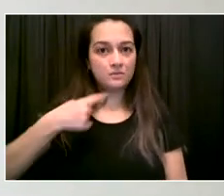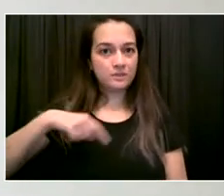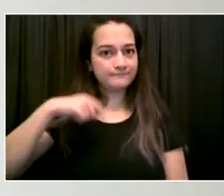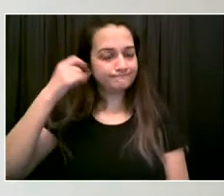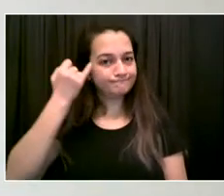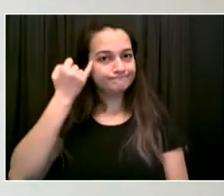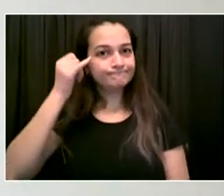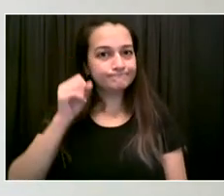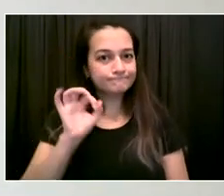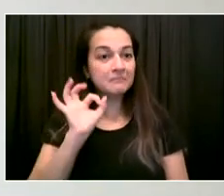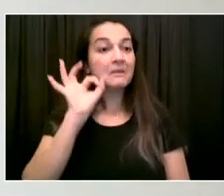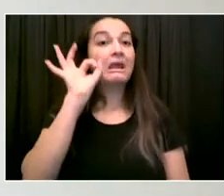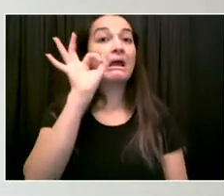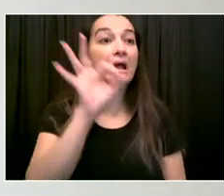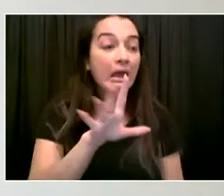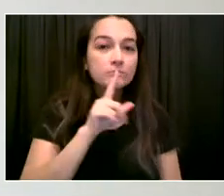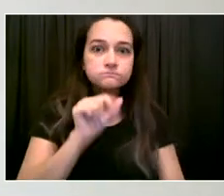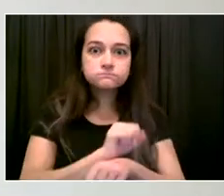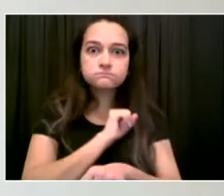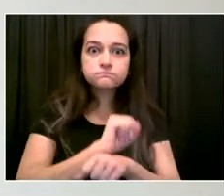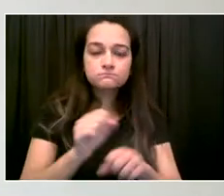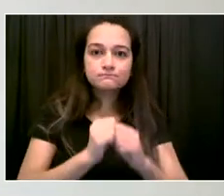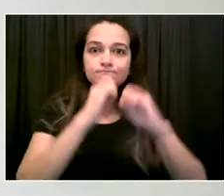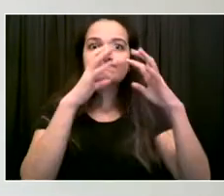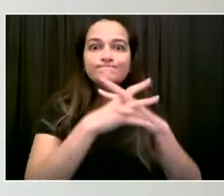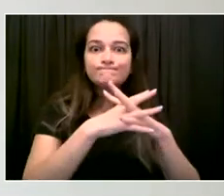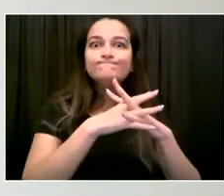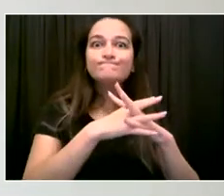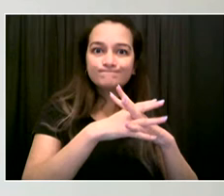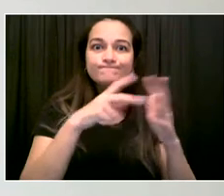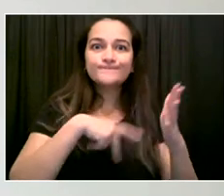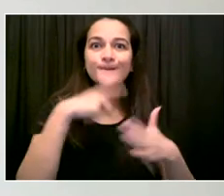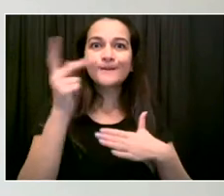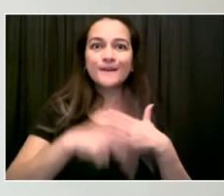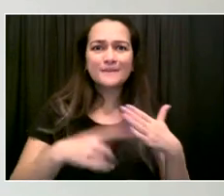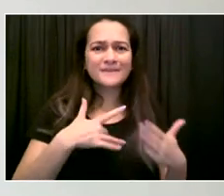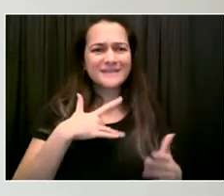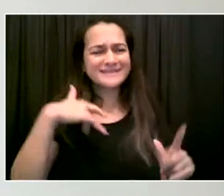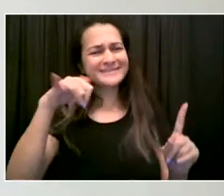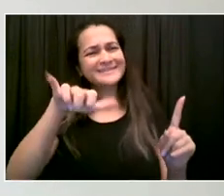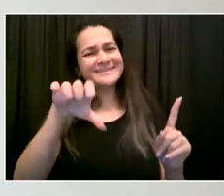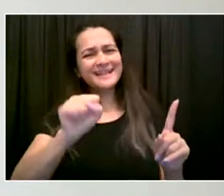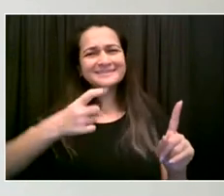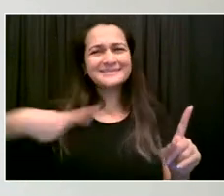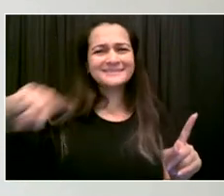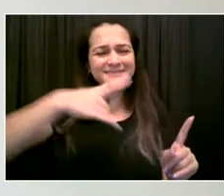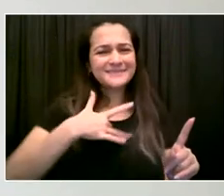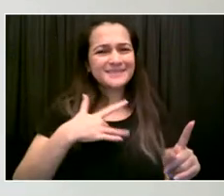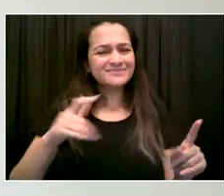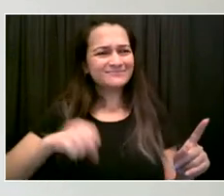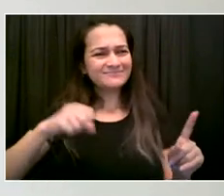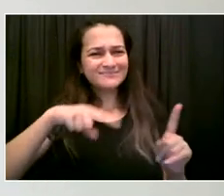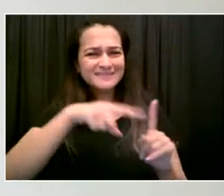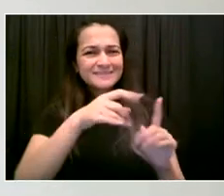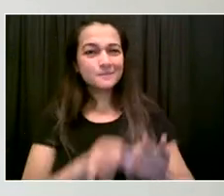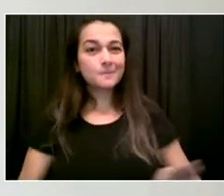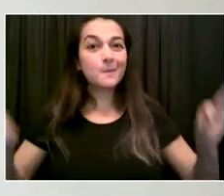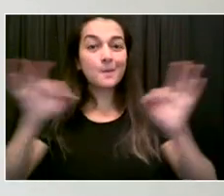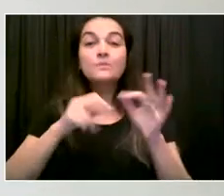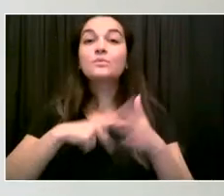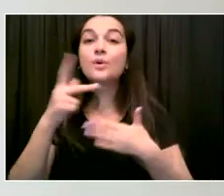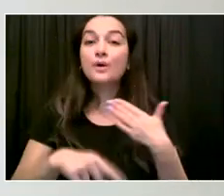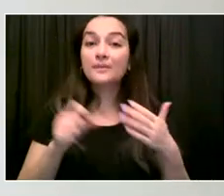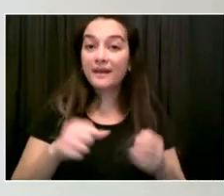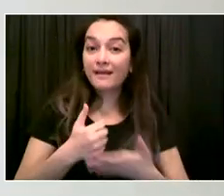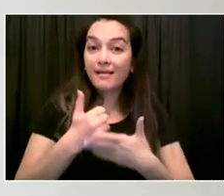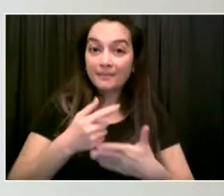this new program. Thousands of New York City families will newly be able to have something that many of us take for granted, a government issue